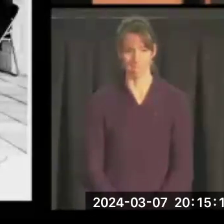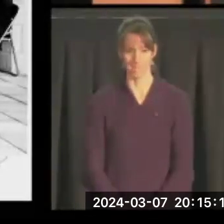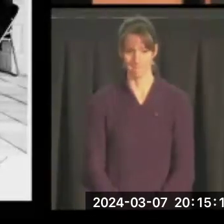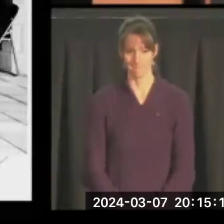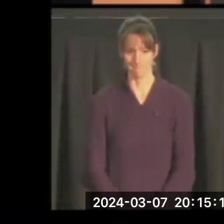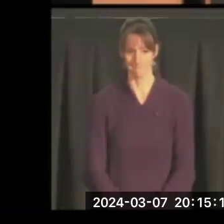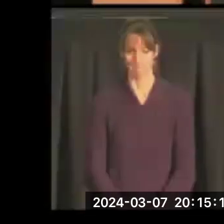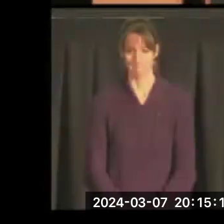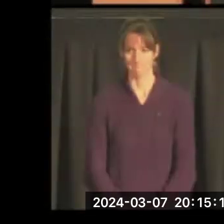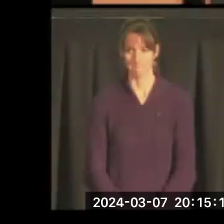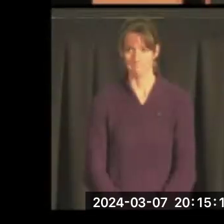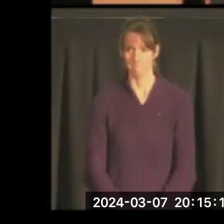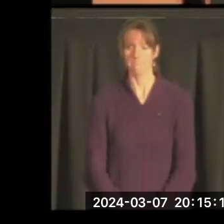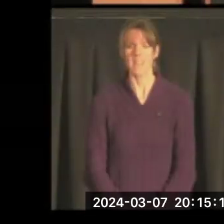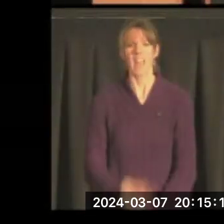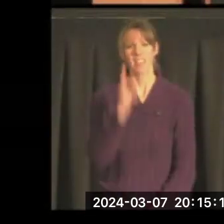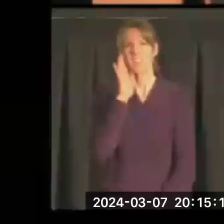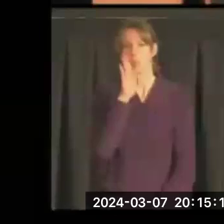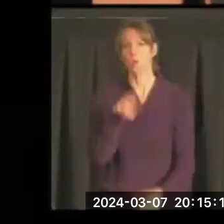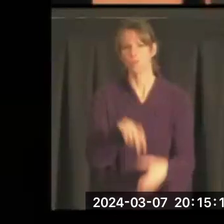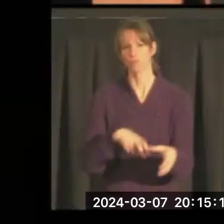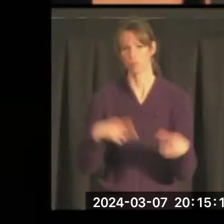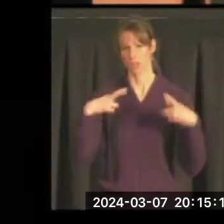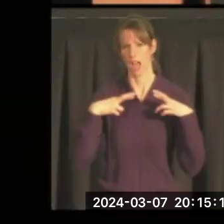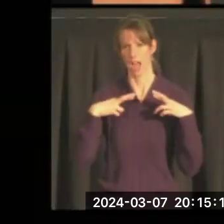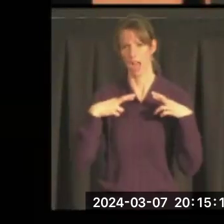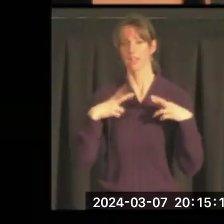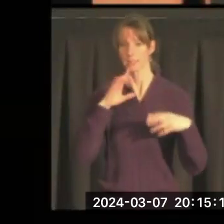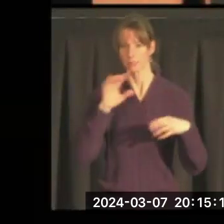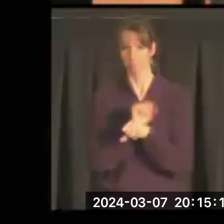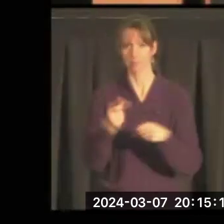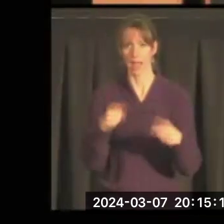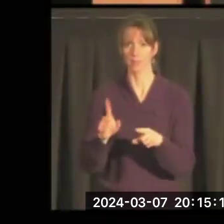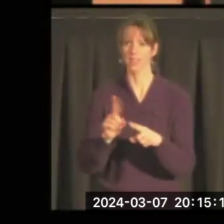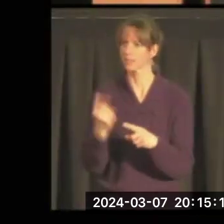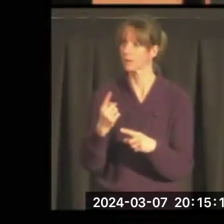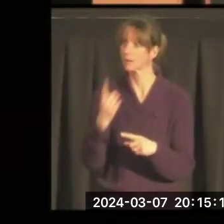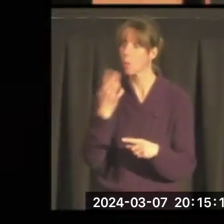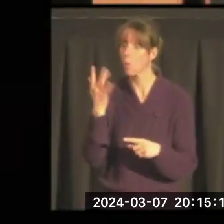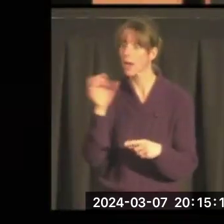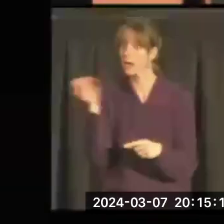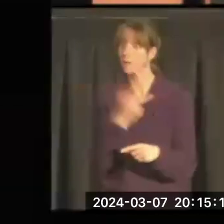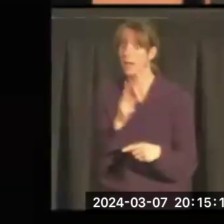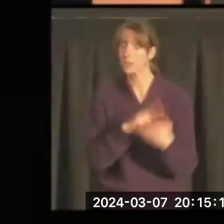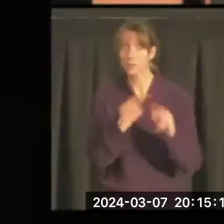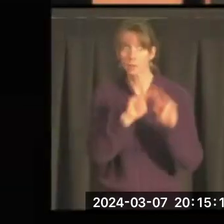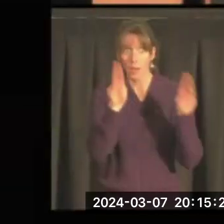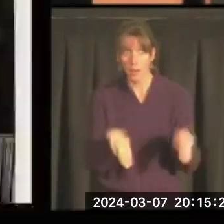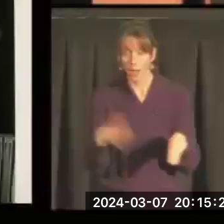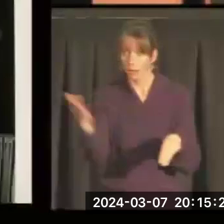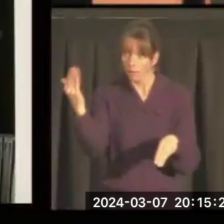He thinks he's going to retire, and he does until someone says, well, why don't you come back to the University of Montana?